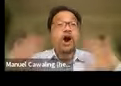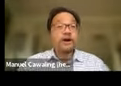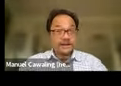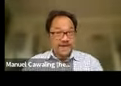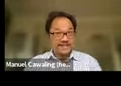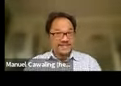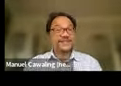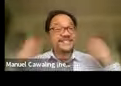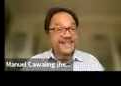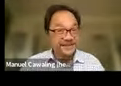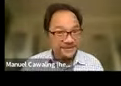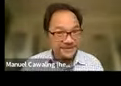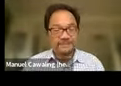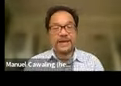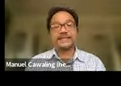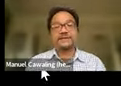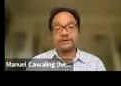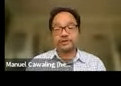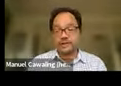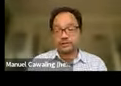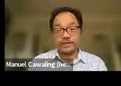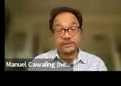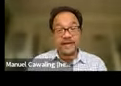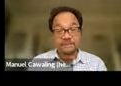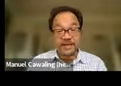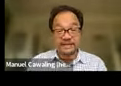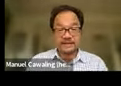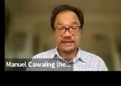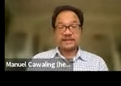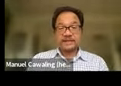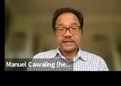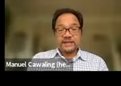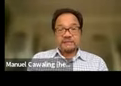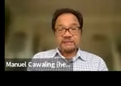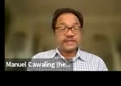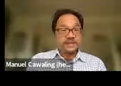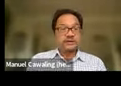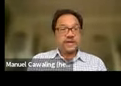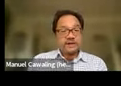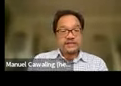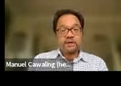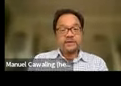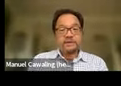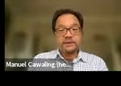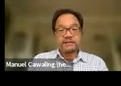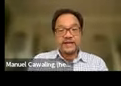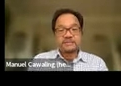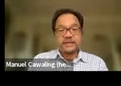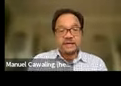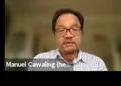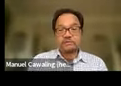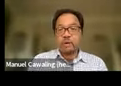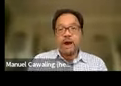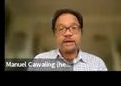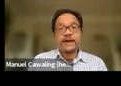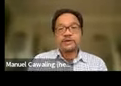our capacity, the sector's capacity for 2022 campaign. But to secure that transformative public investment,